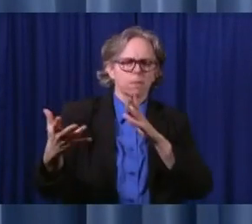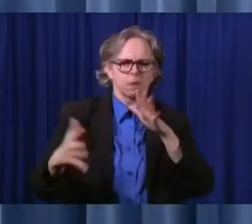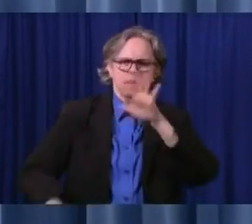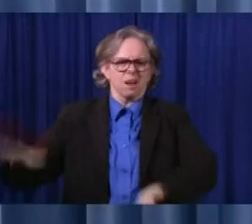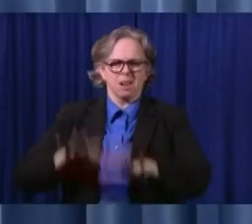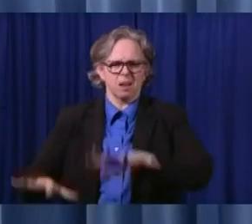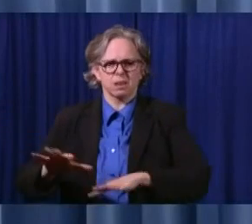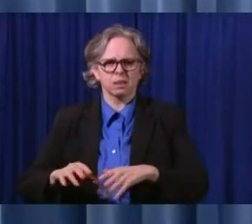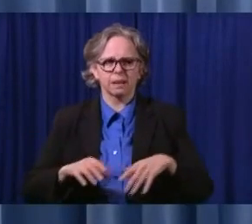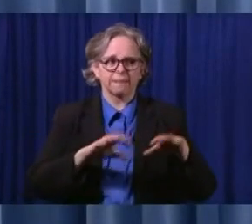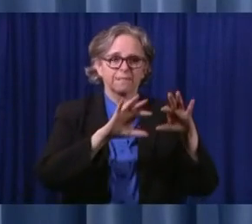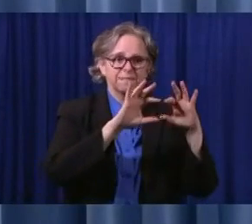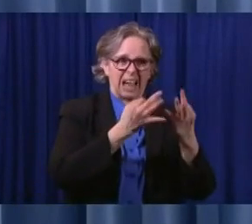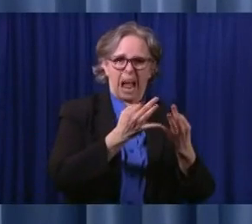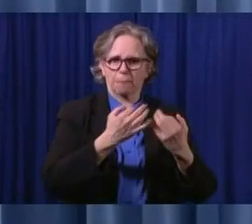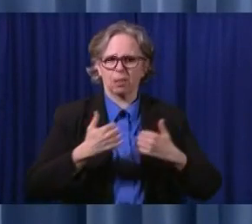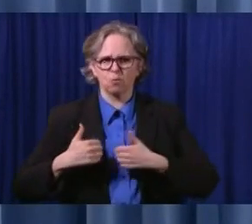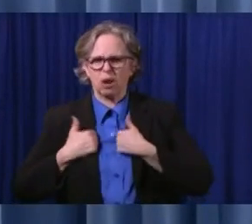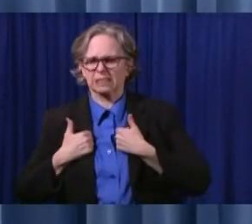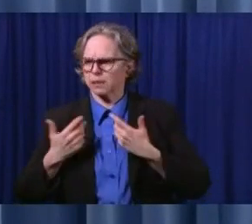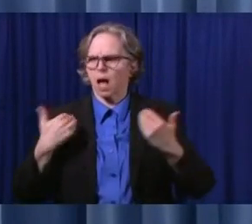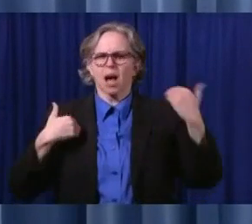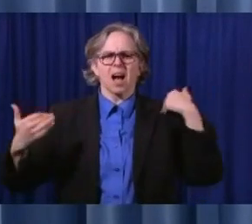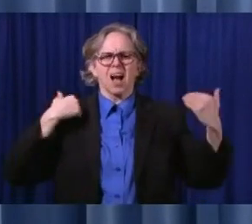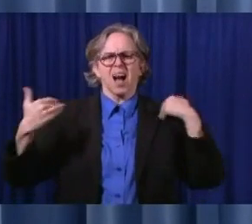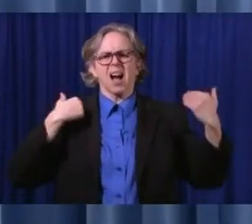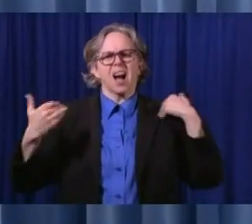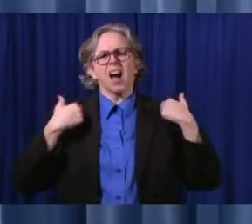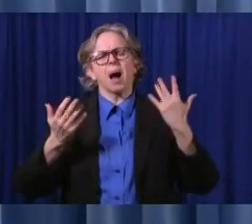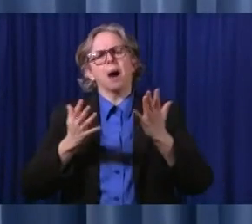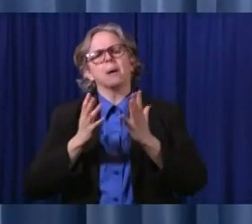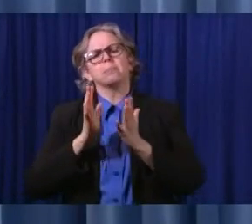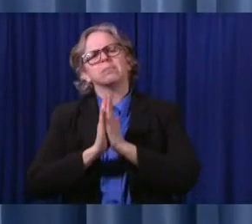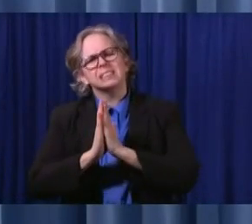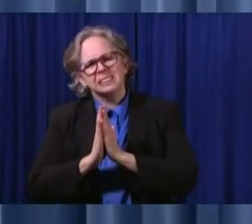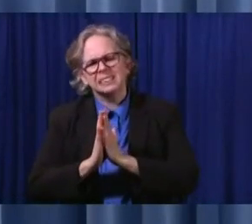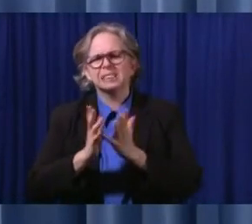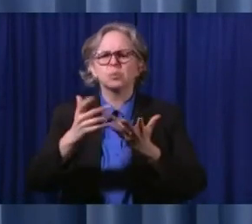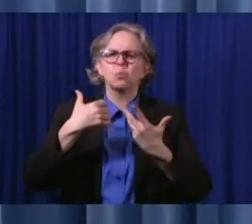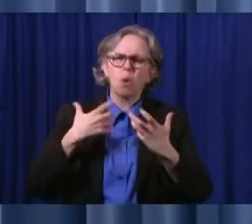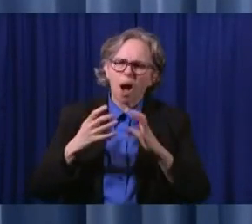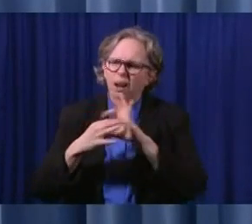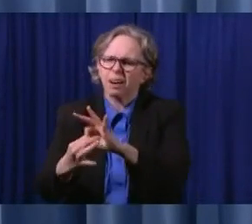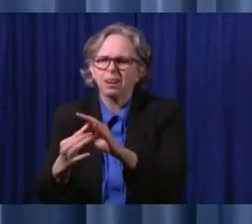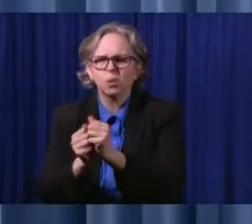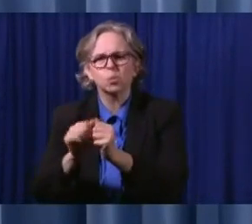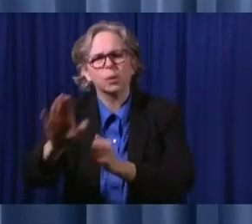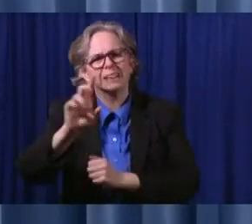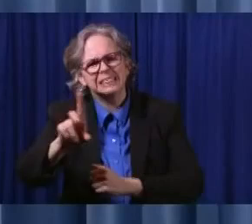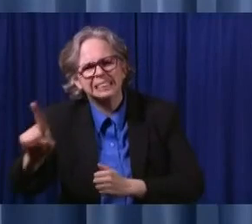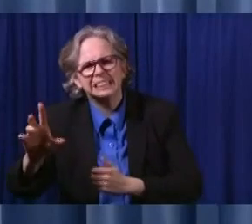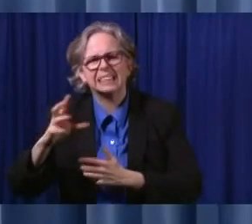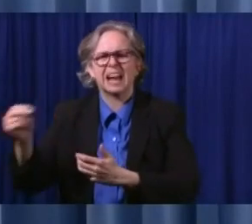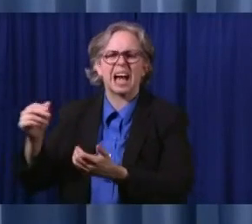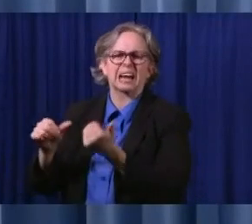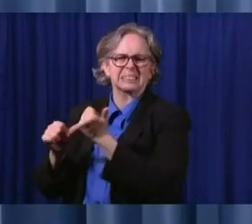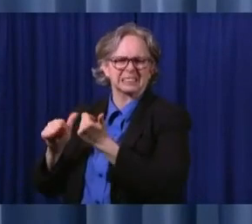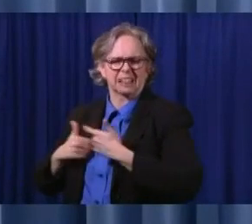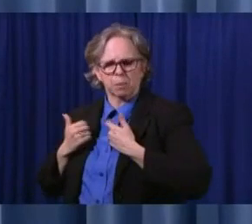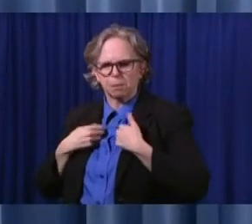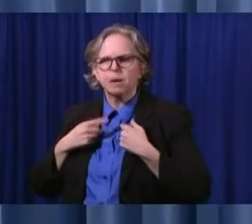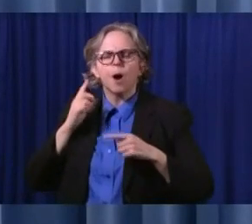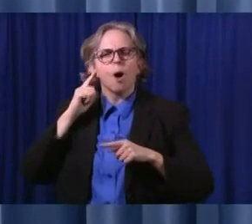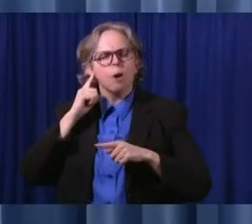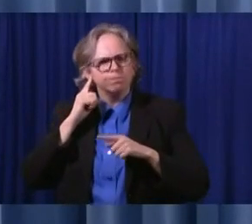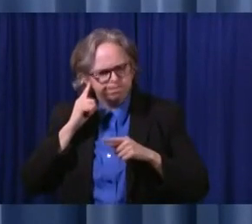we have many families, we're hearing from both sides on this issue. People who want visitation, people say, no, do